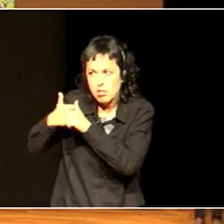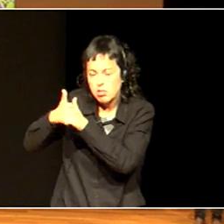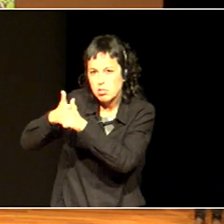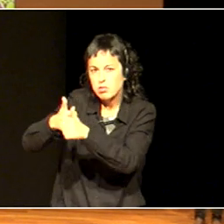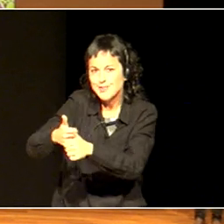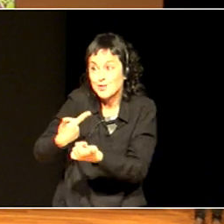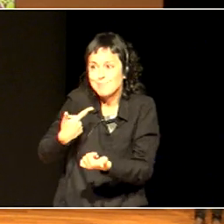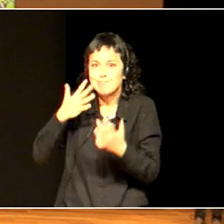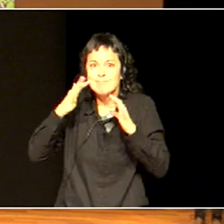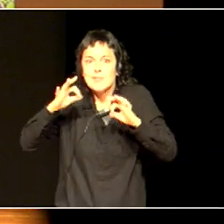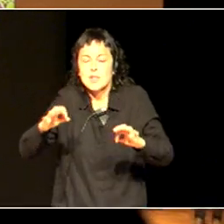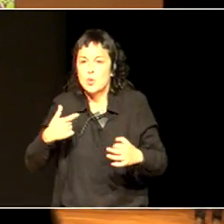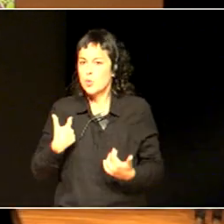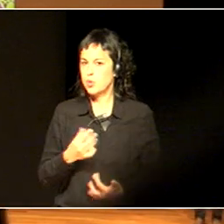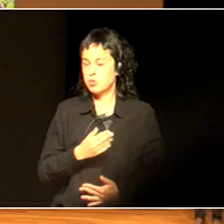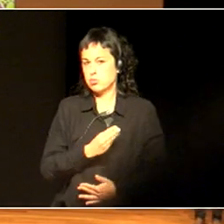colleague in a university.